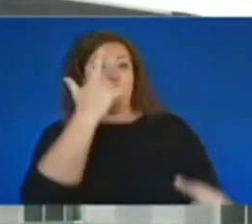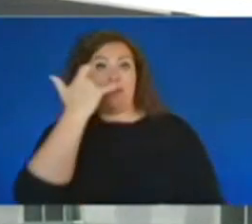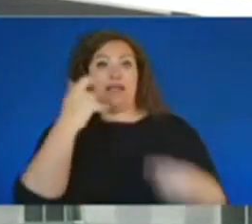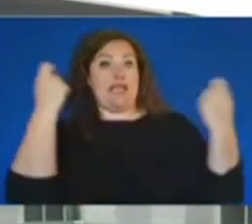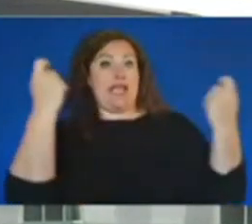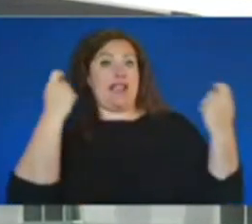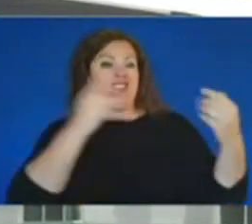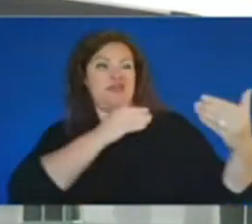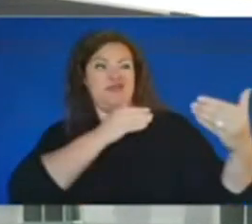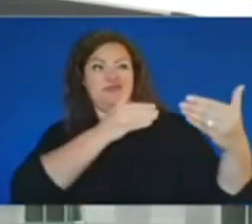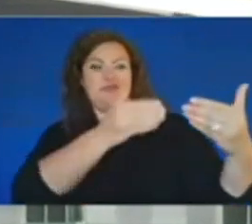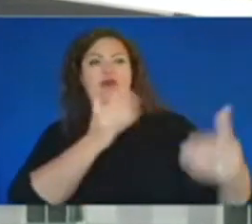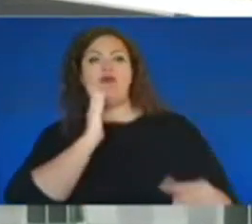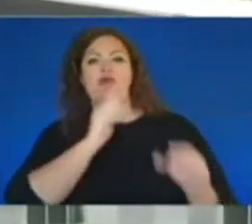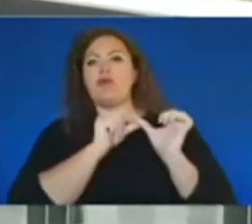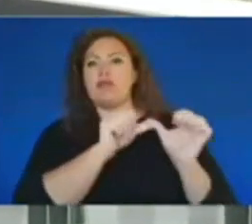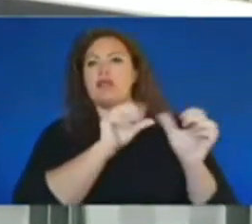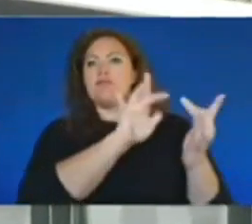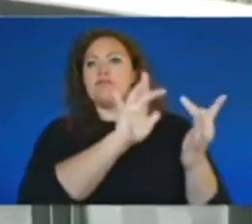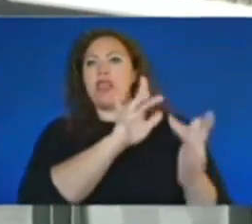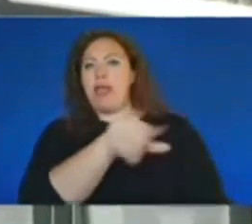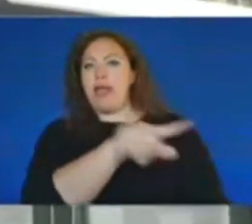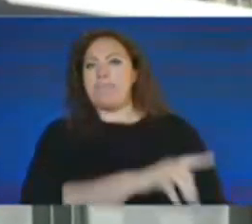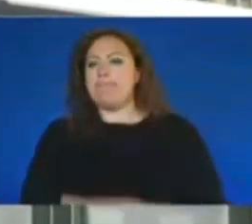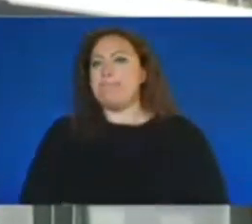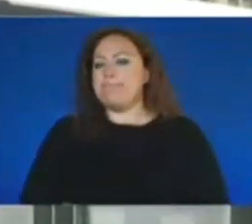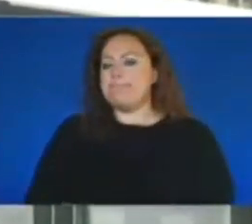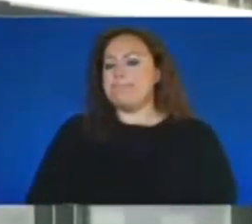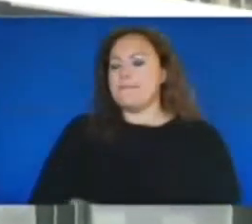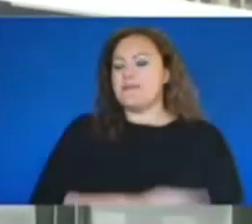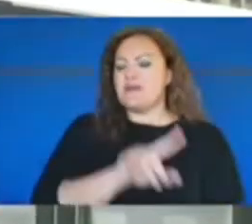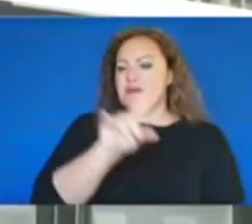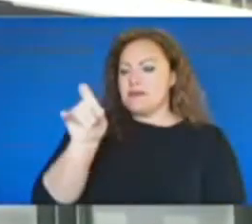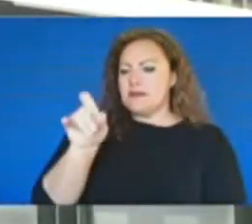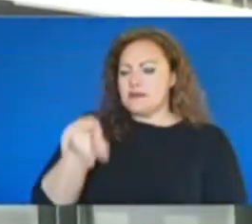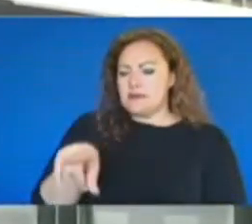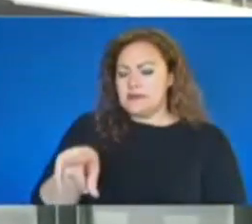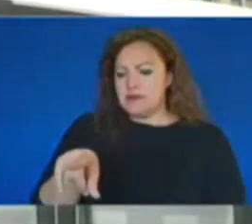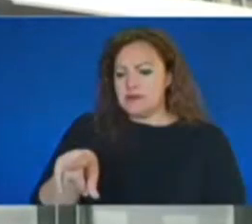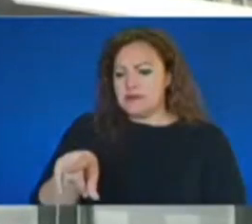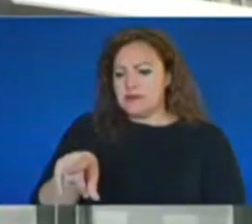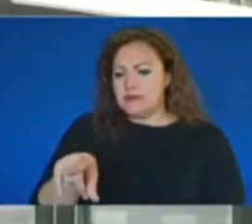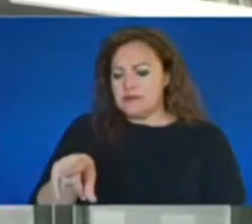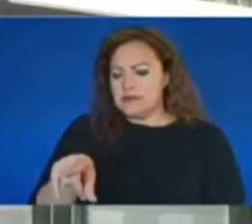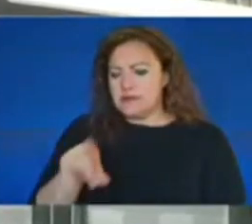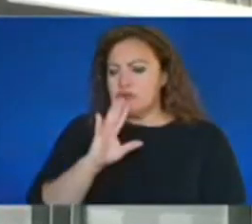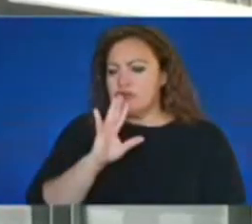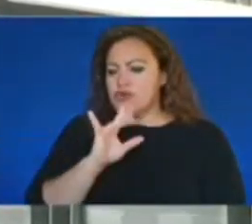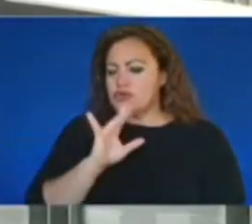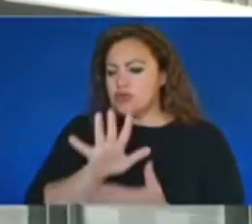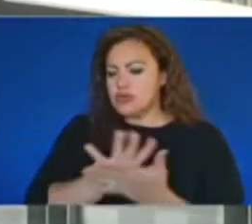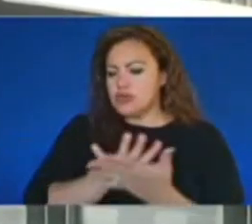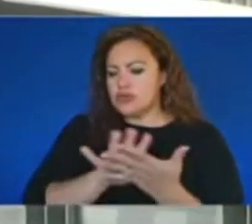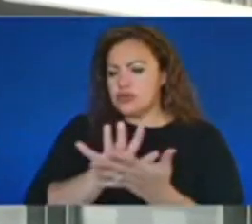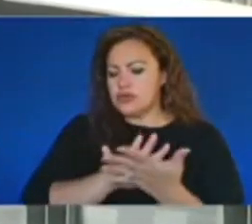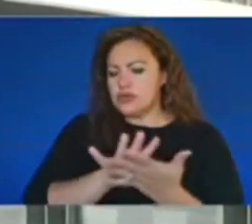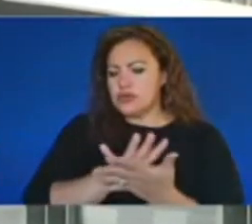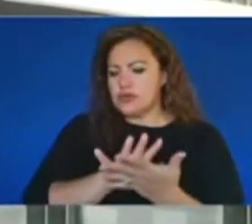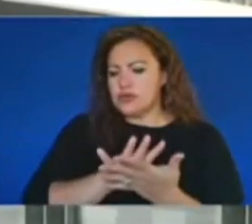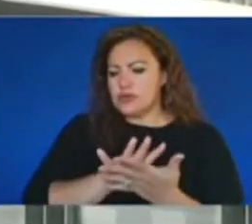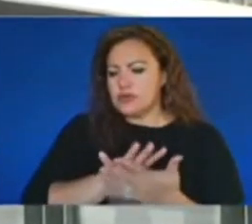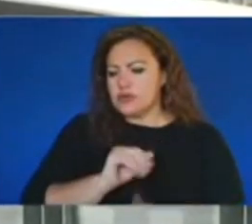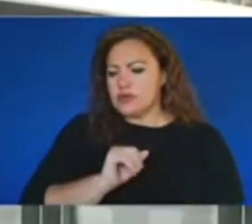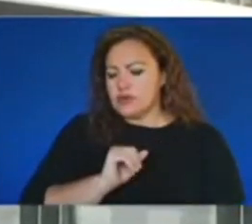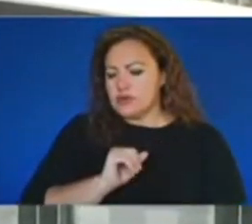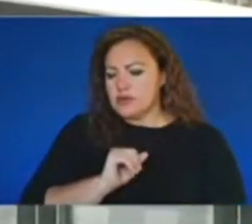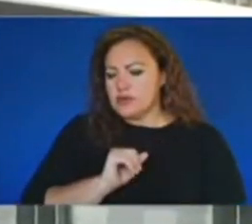that going forward. Anything about this case? What is it about this case? There are so many people that were at this event. So, what is it about this case